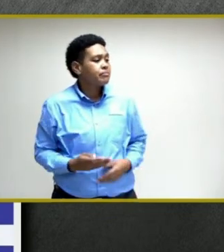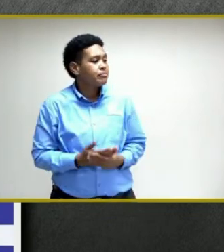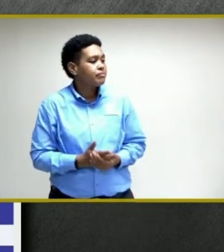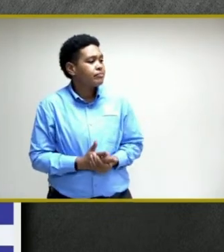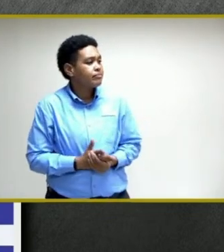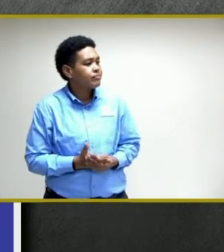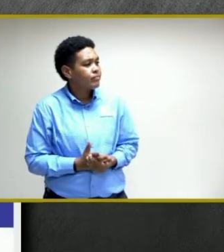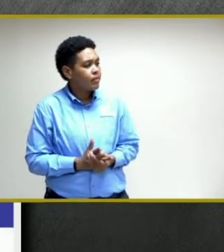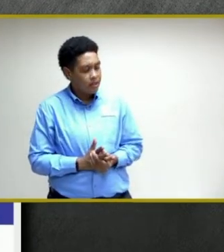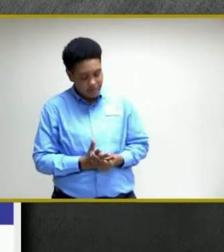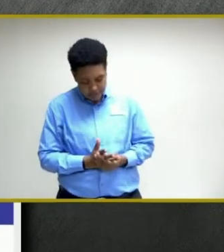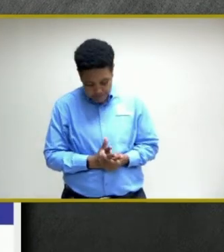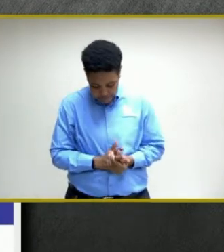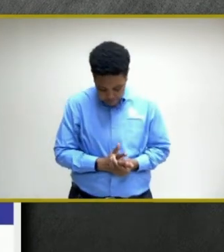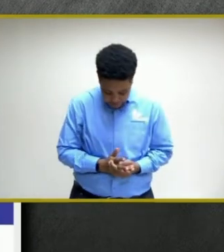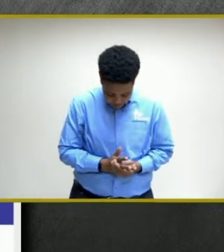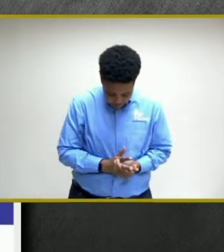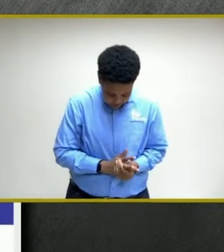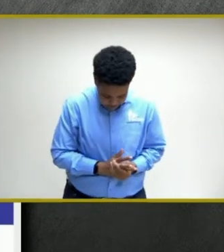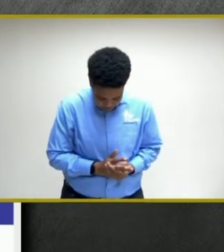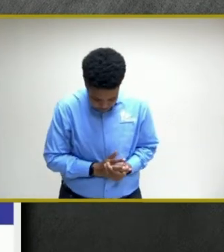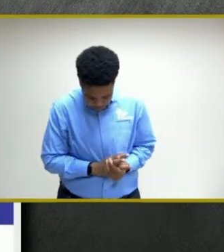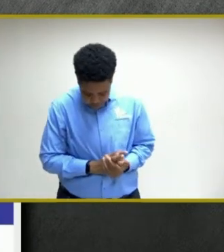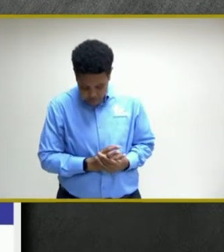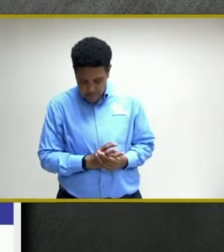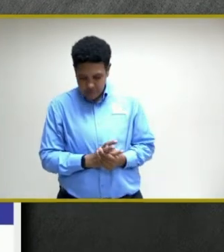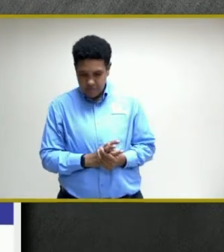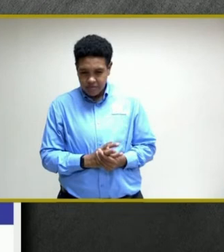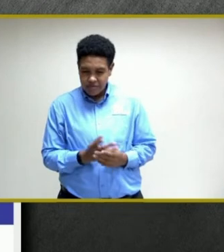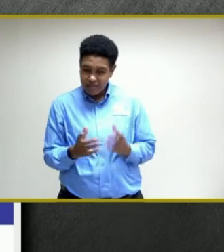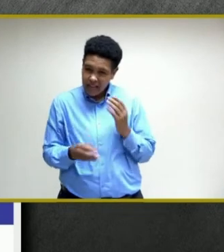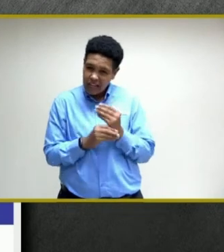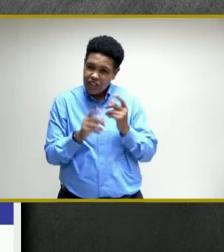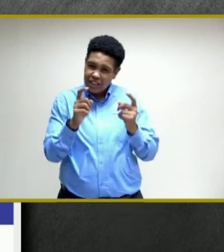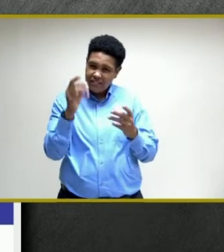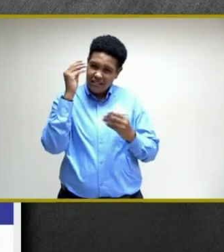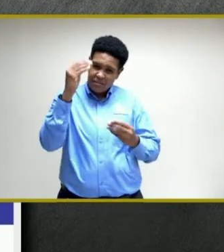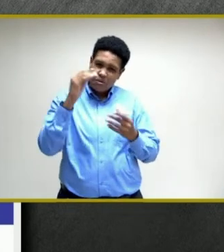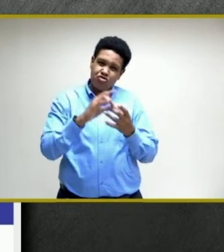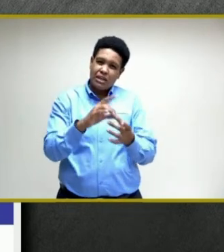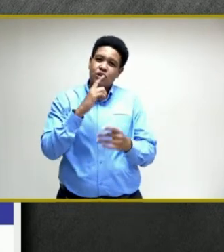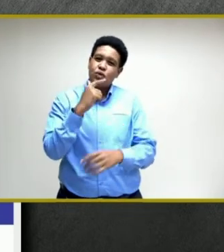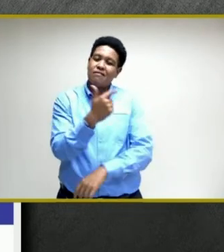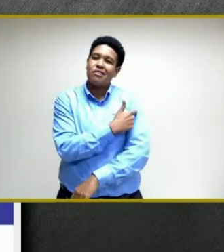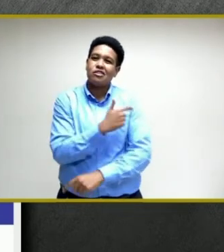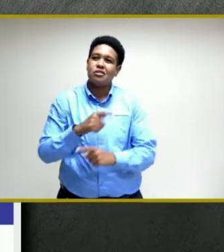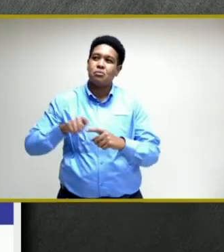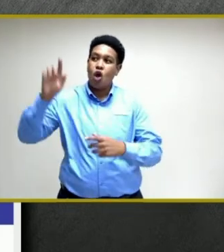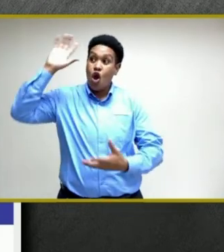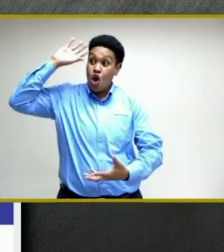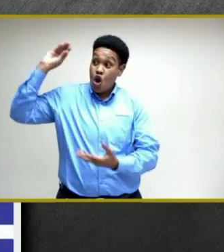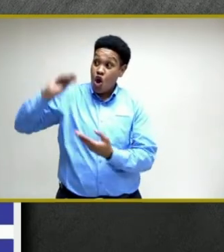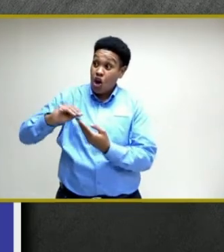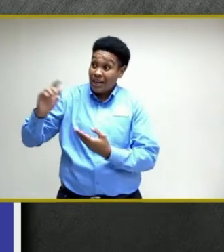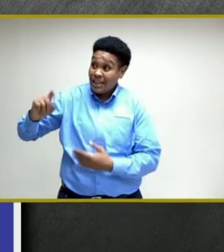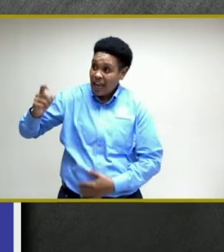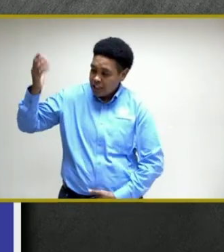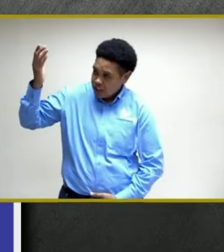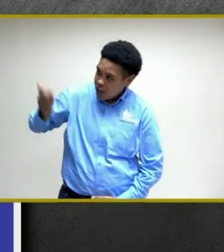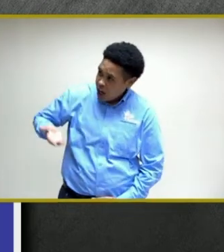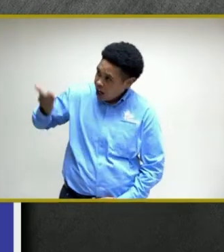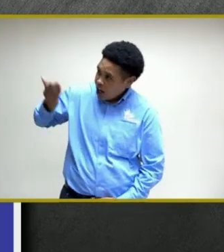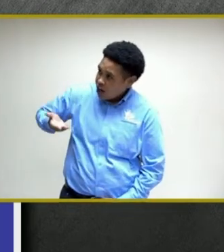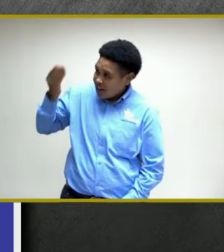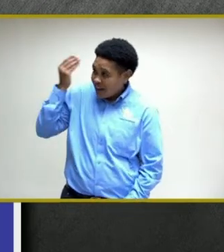appreciate that it also gives information on the vaccines and all the necessary information